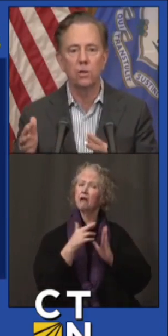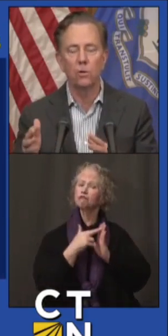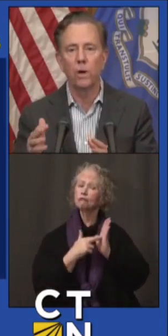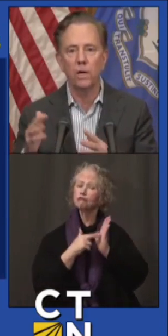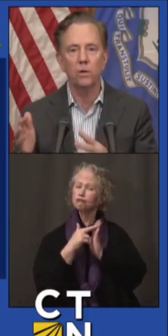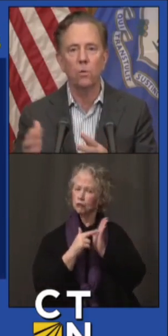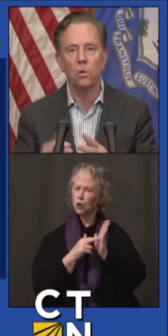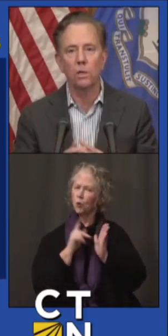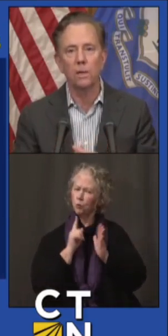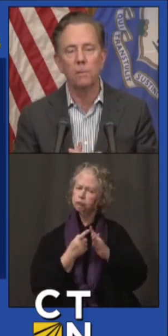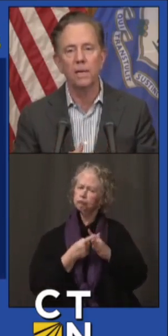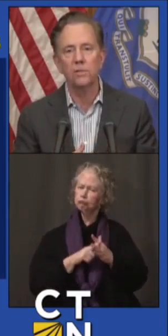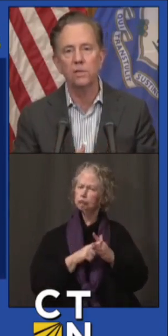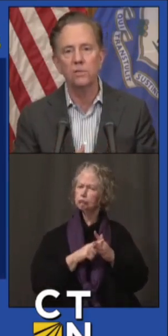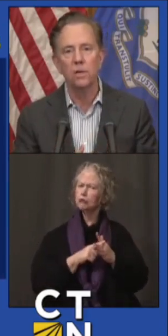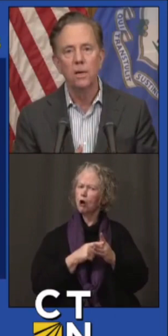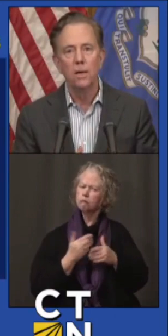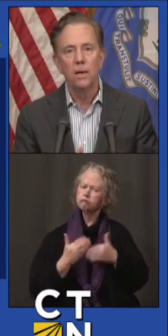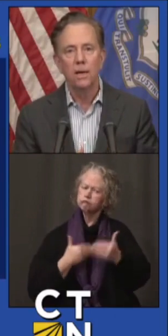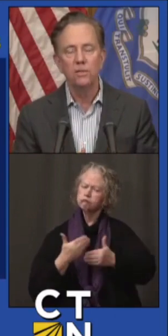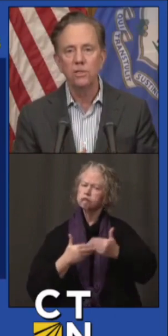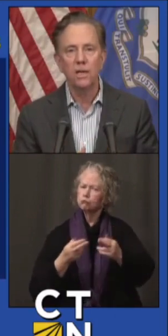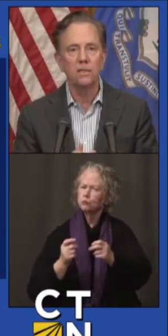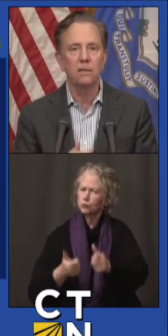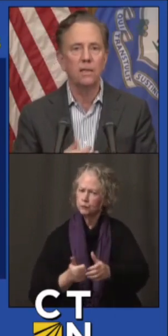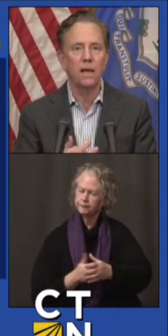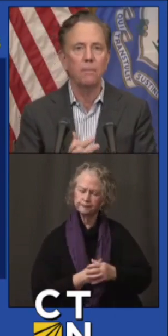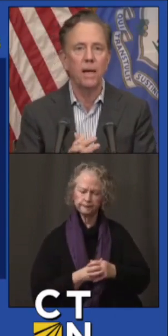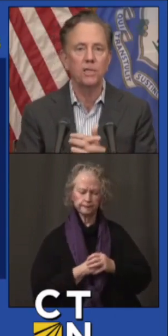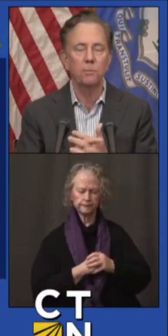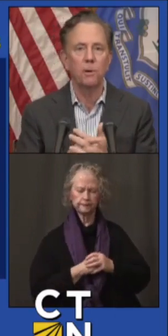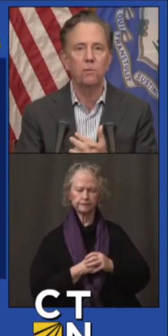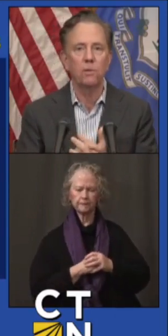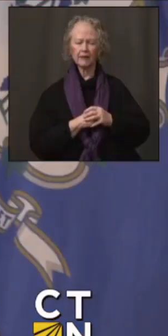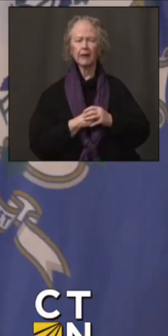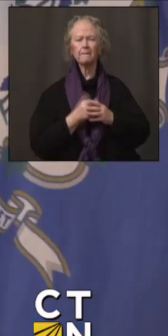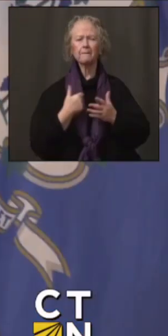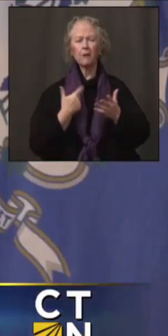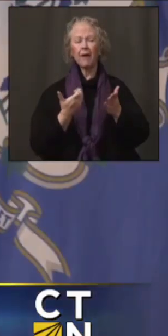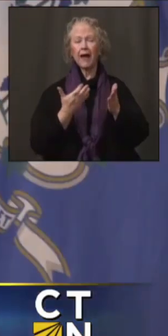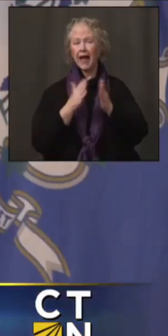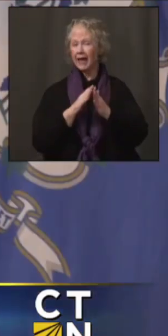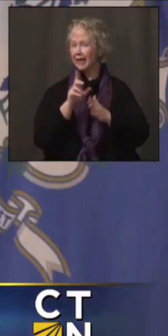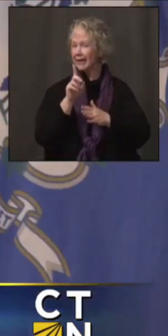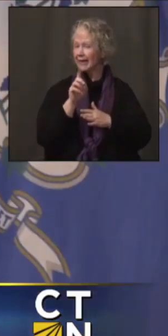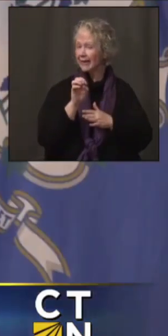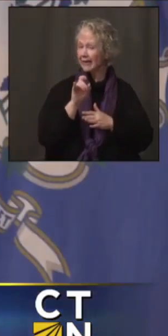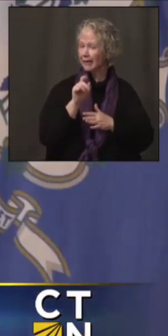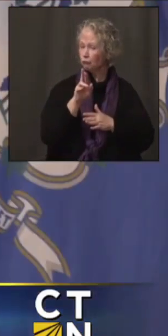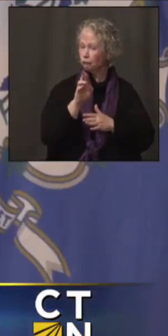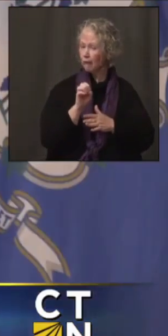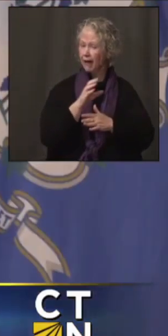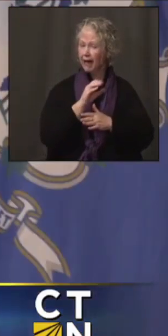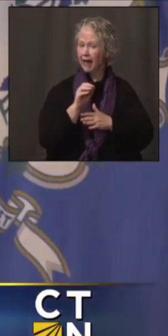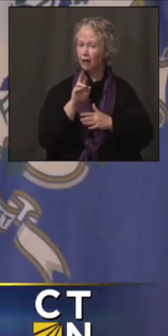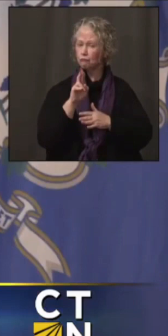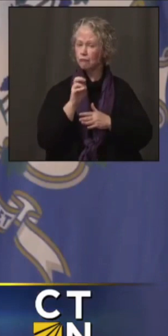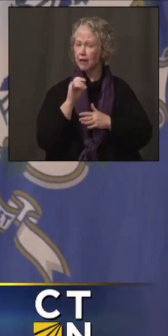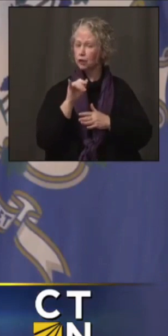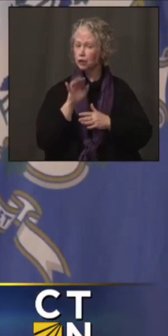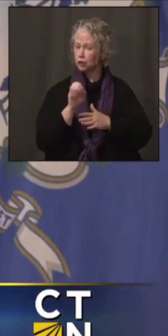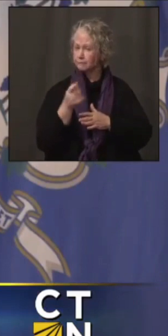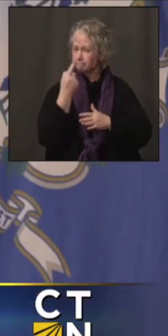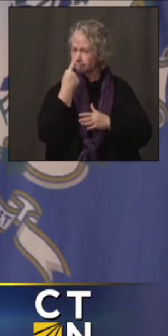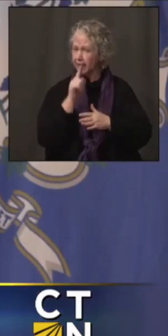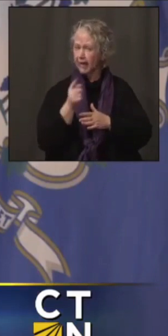can do this on a quick and orderly basis. I'd just like to ask both Deirdre and Reg to just take a couple minutes apiece.